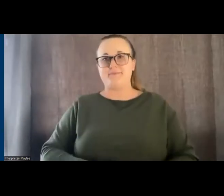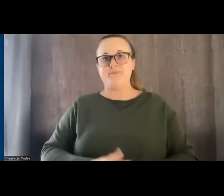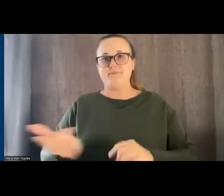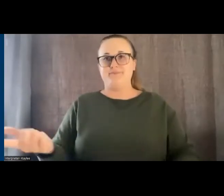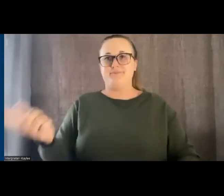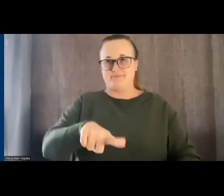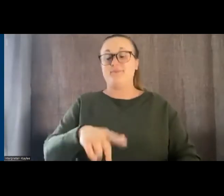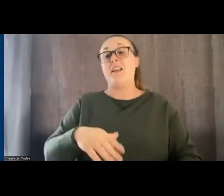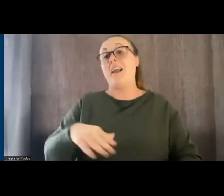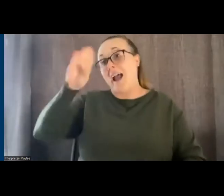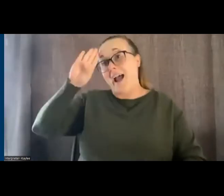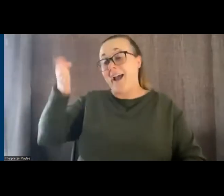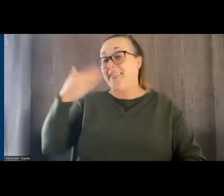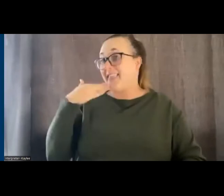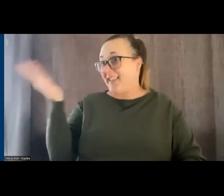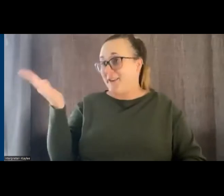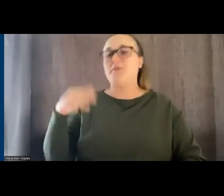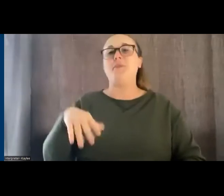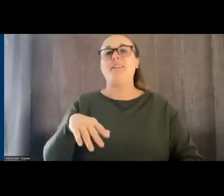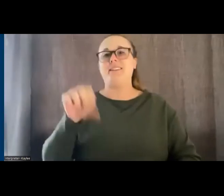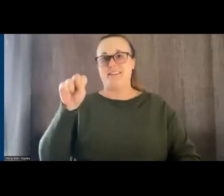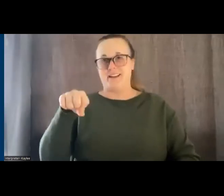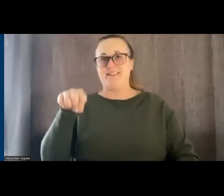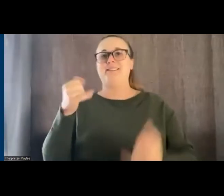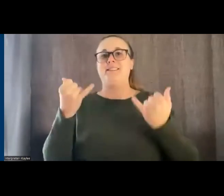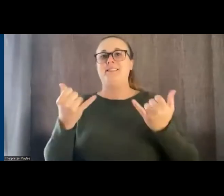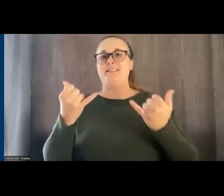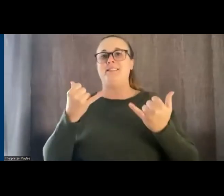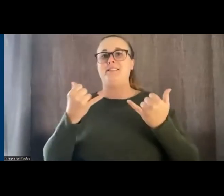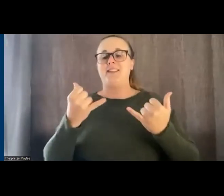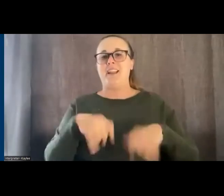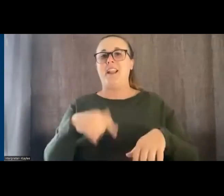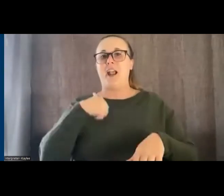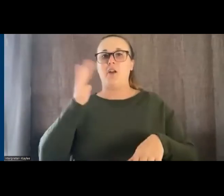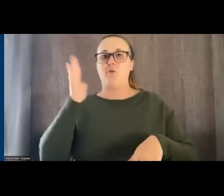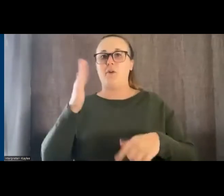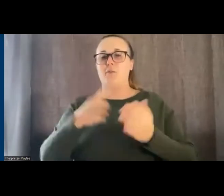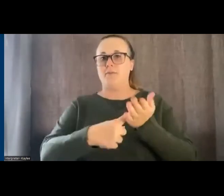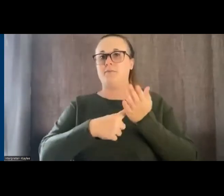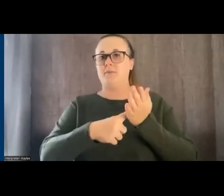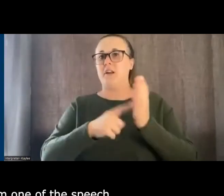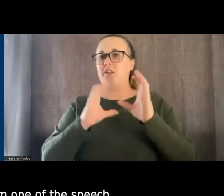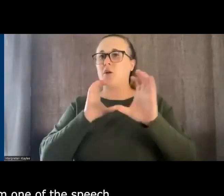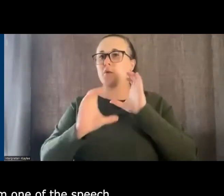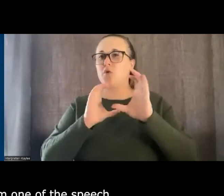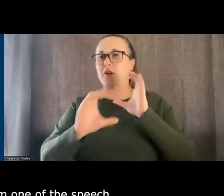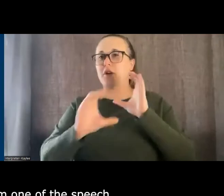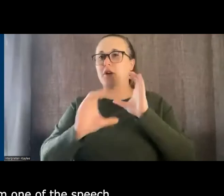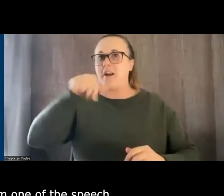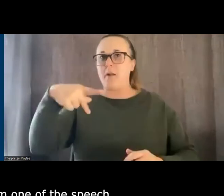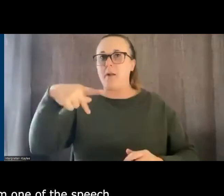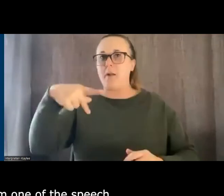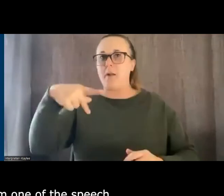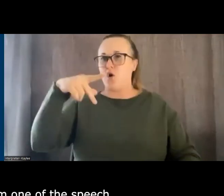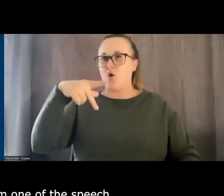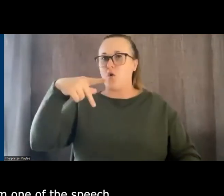Hi, thank you, Latrell. Yes, today I will be talking about the communication app Proloquo2Go. I am